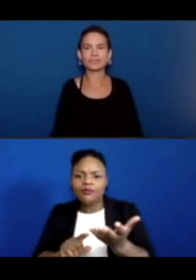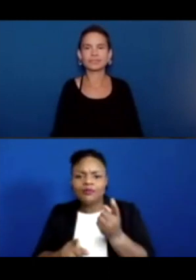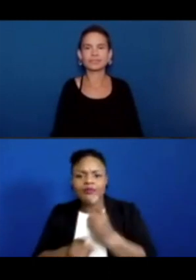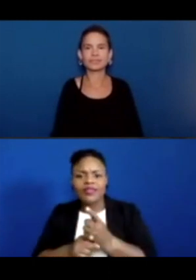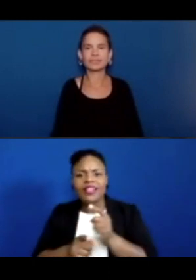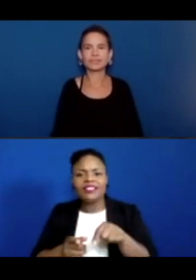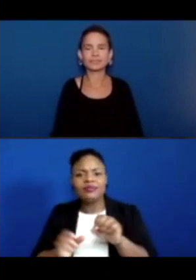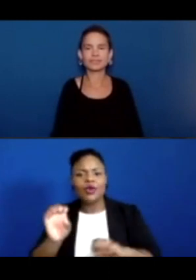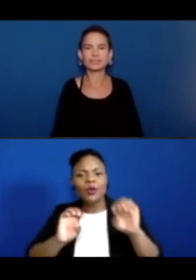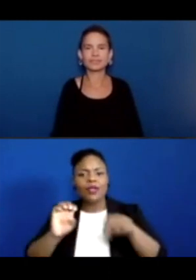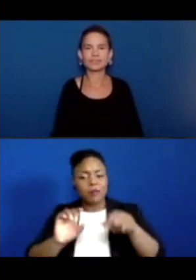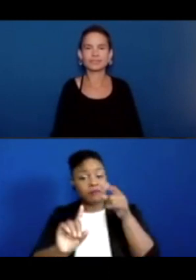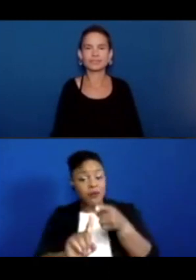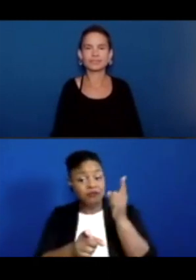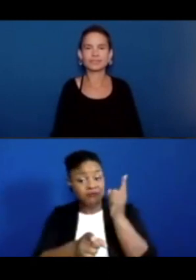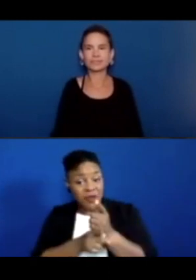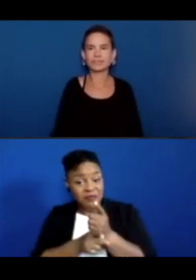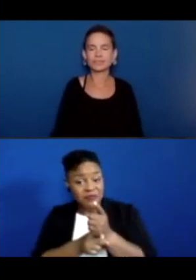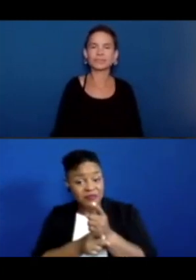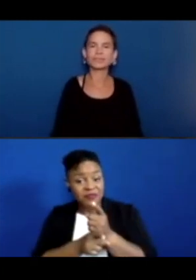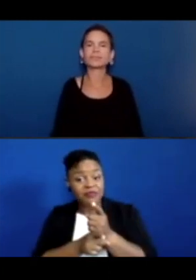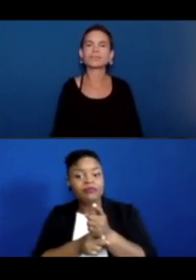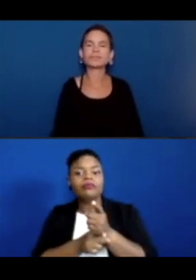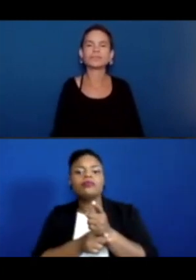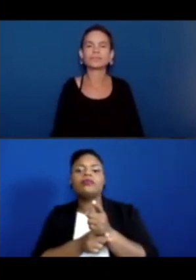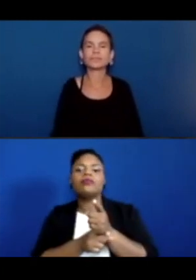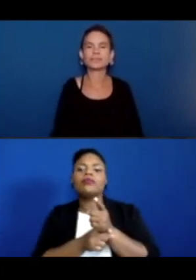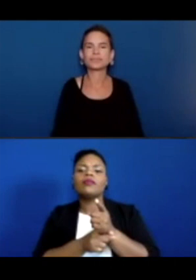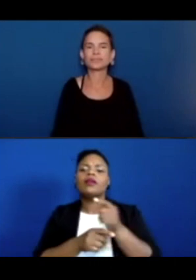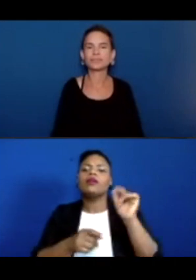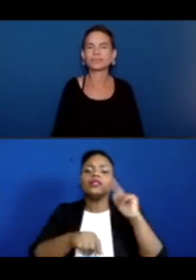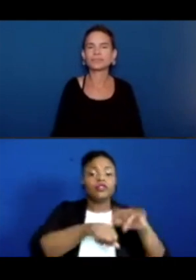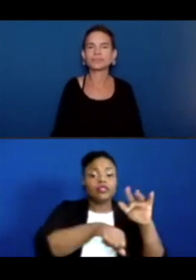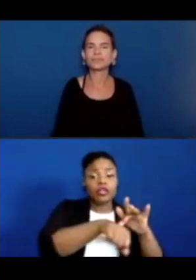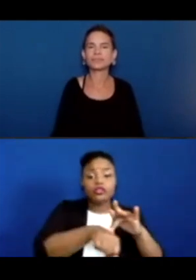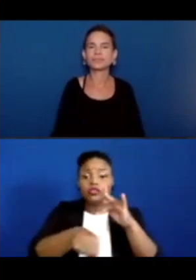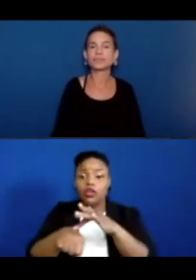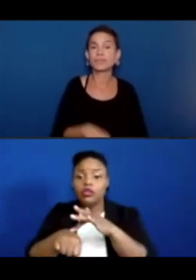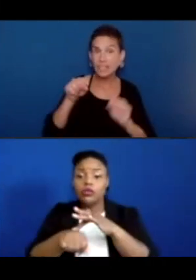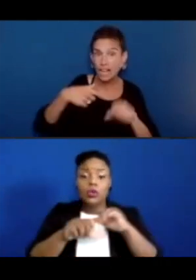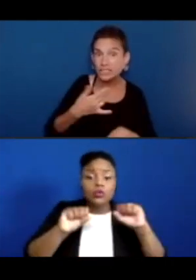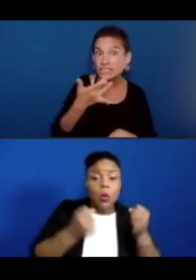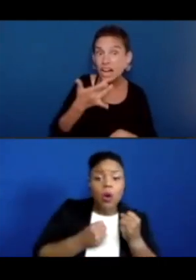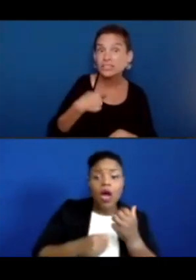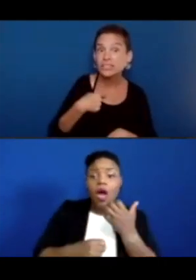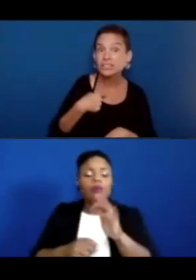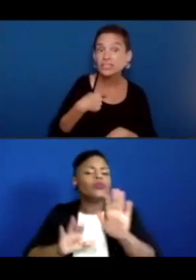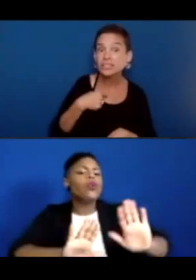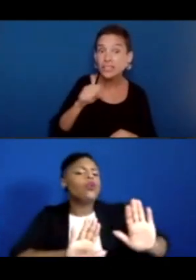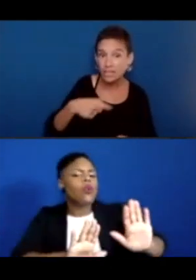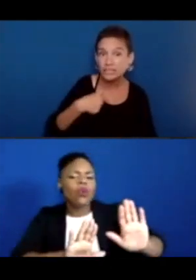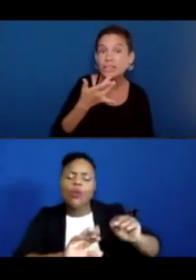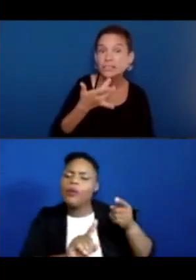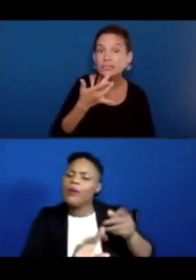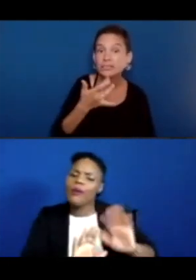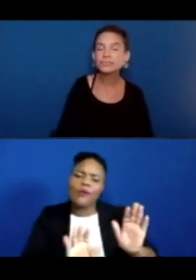experiment. How differently you sense things when you go from cold to hot. No. There's no point in